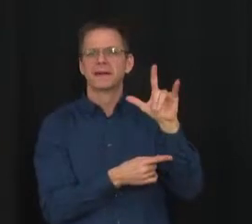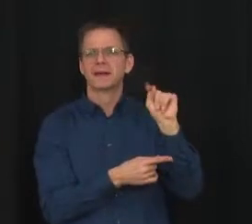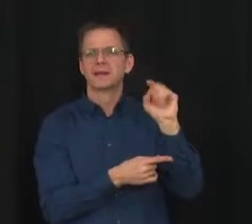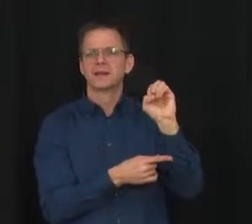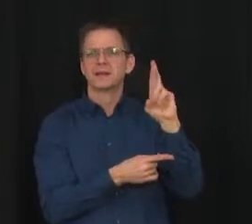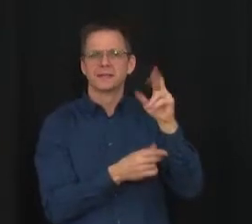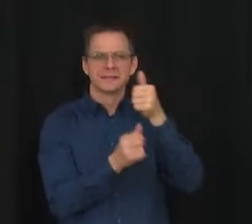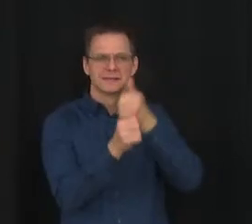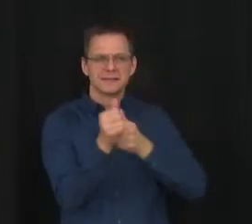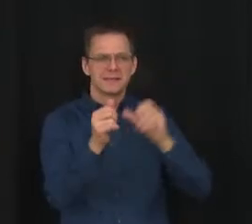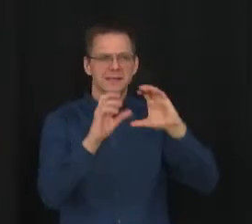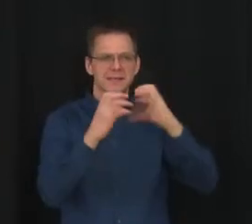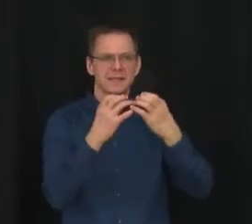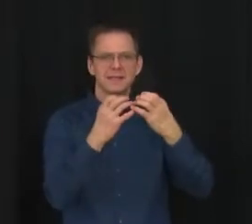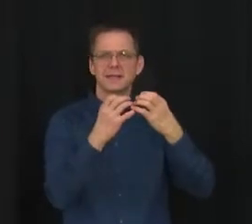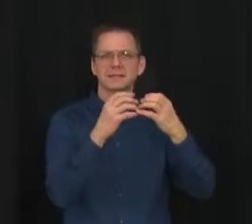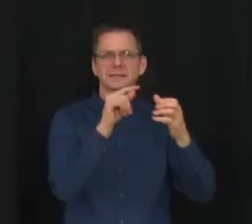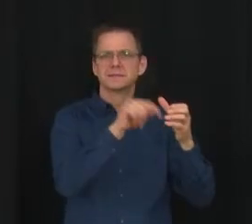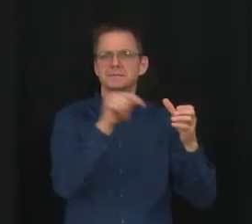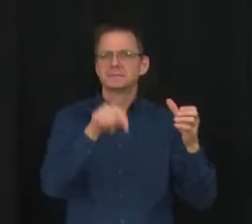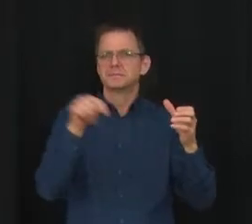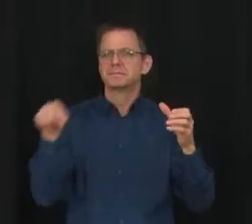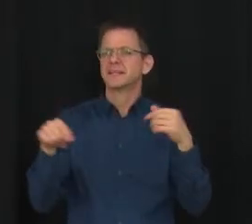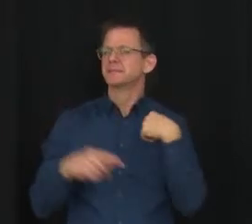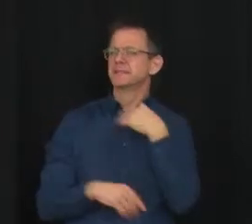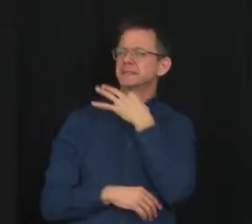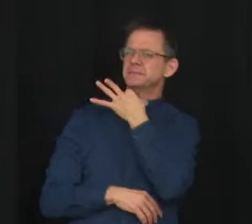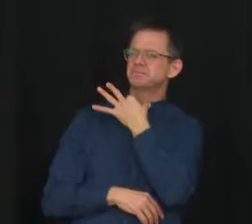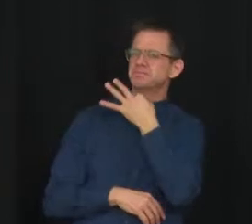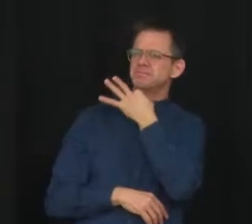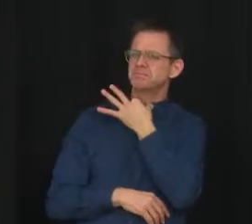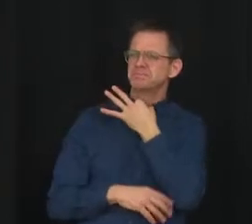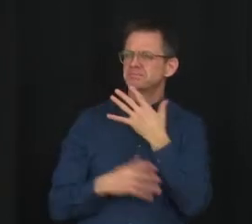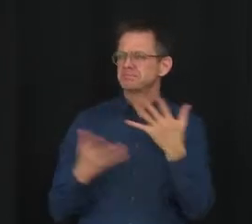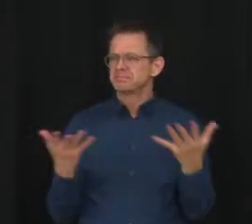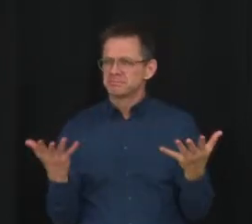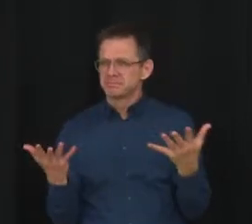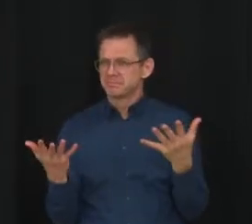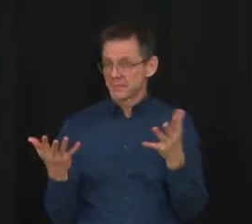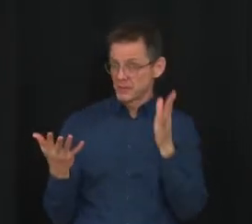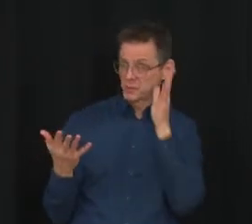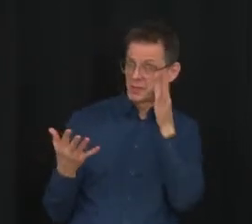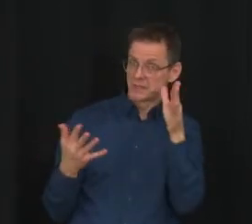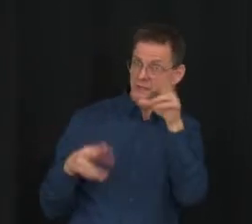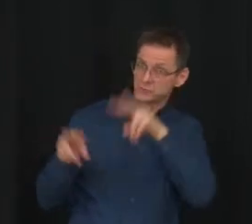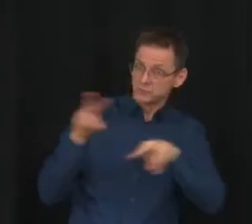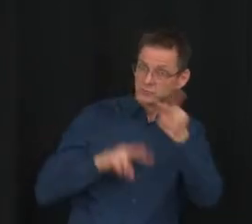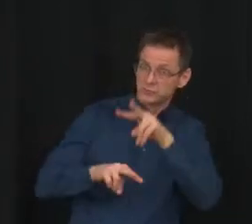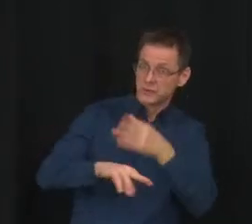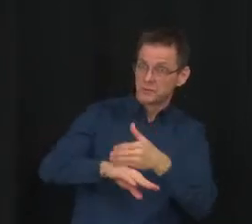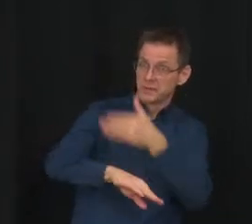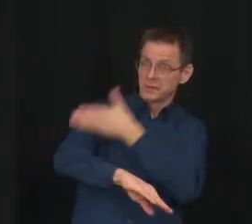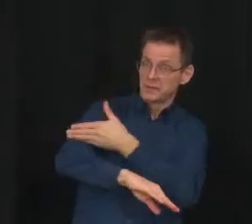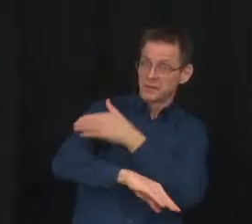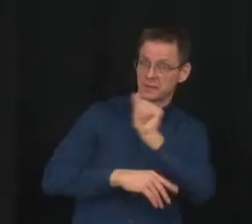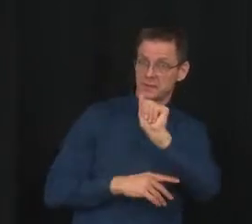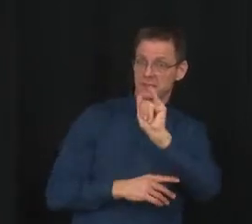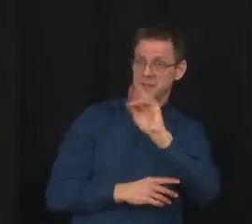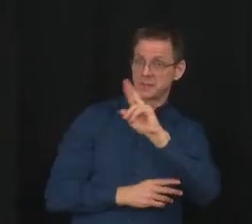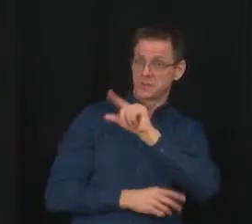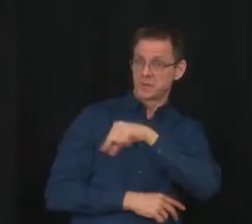what's being done to ensure air quality can be monitored and maybe improved and any associated funding with that.